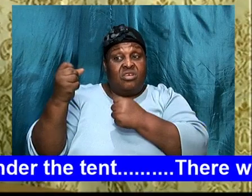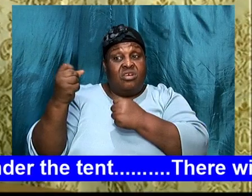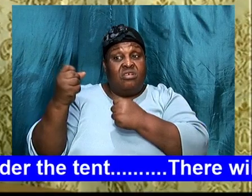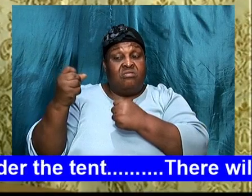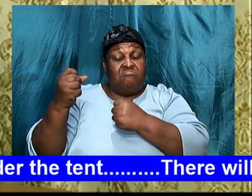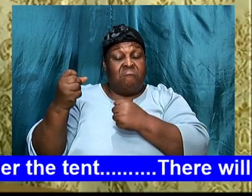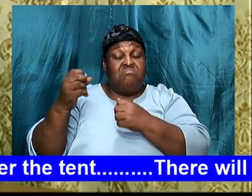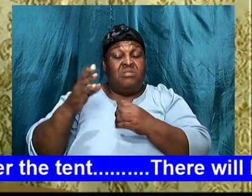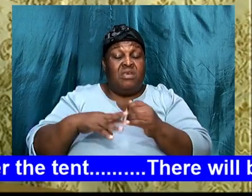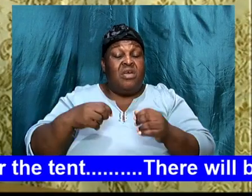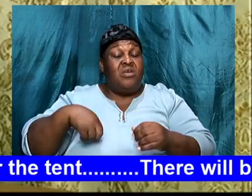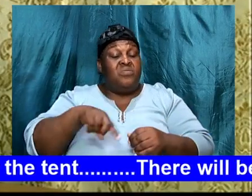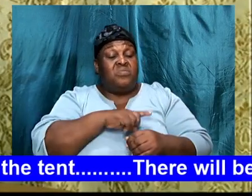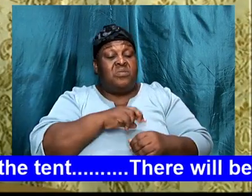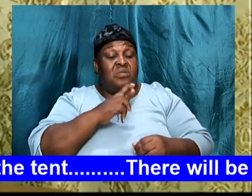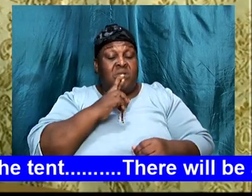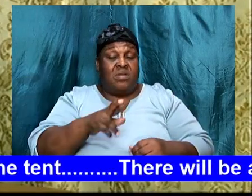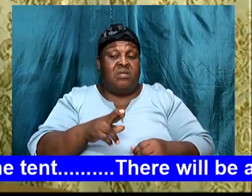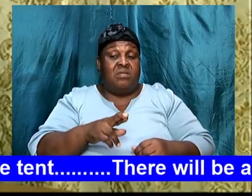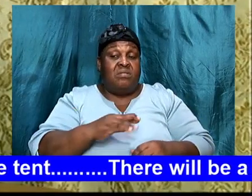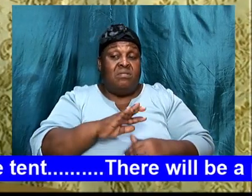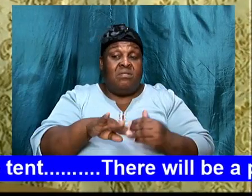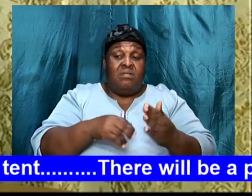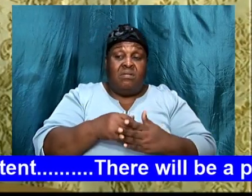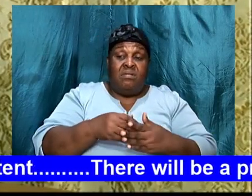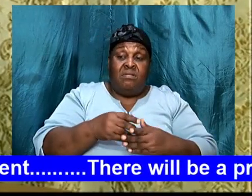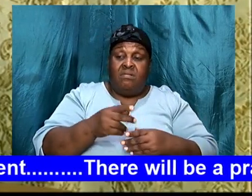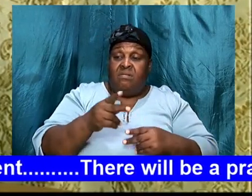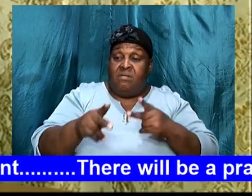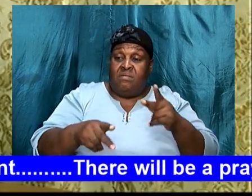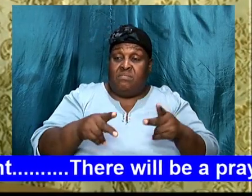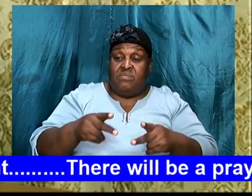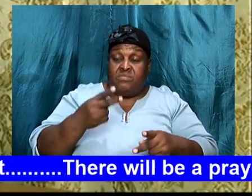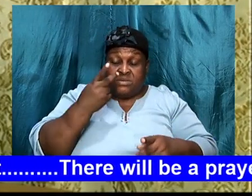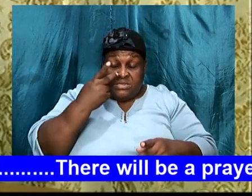saw, were great, size,